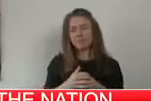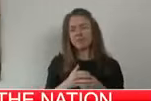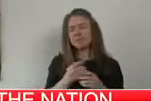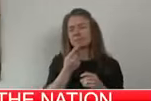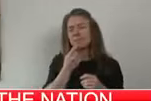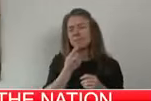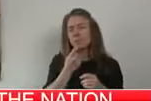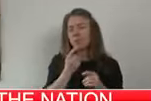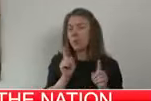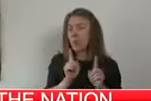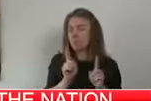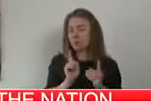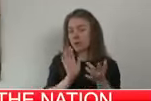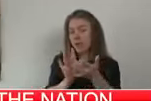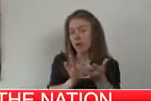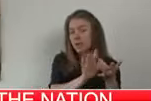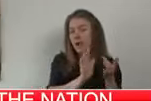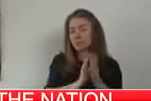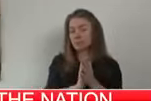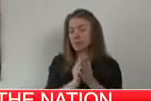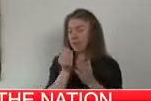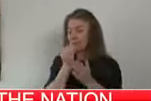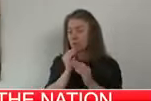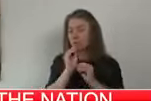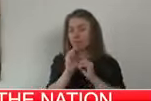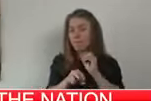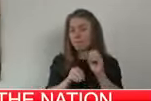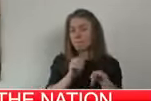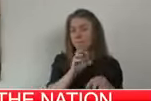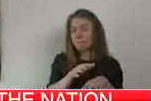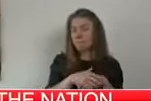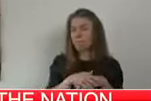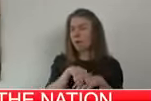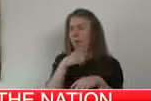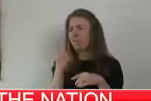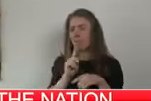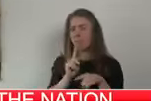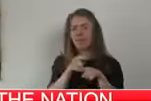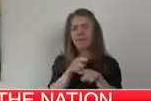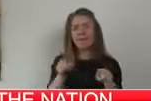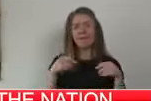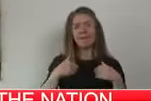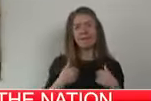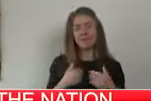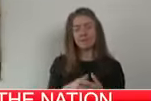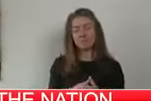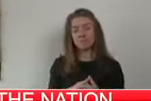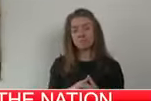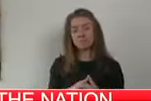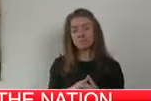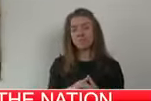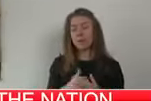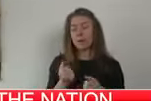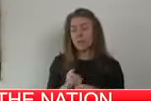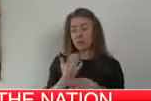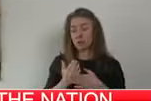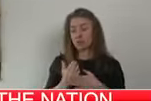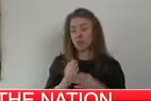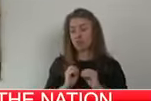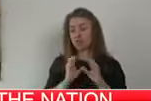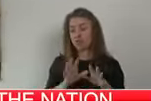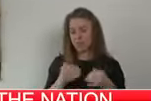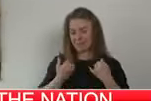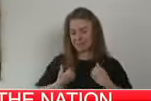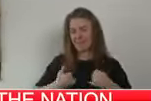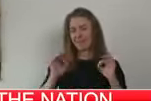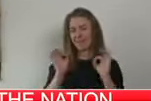like keeping in contact and dropping off food or other supplies. When you do, make sure you are not sick. That you